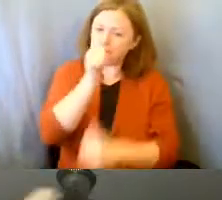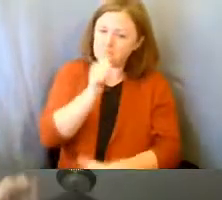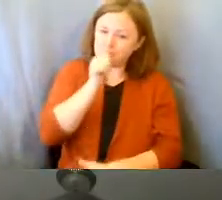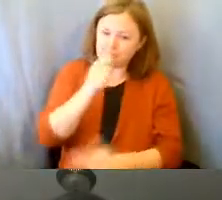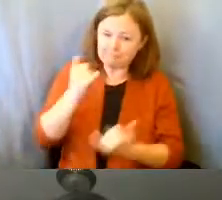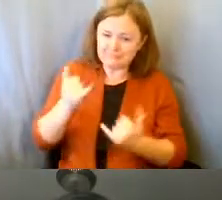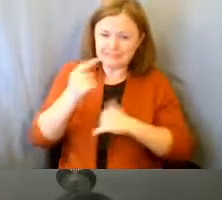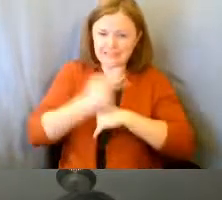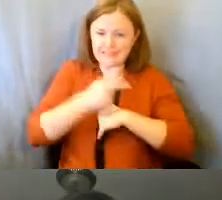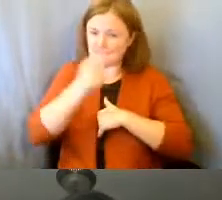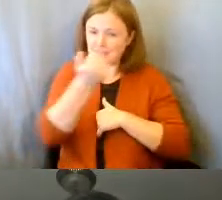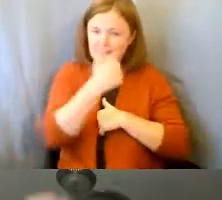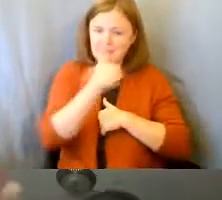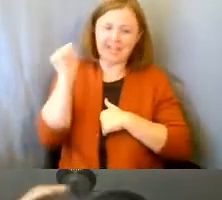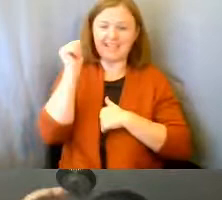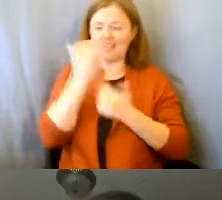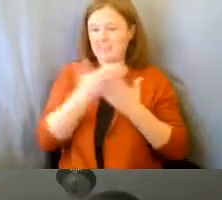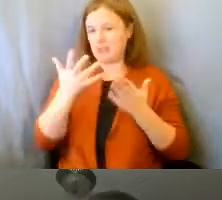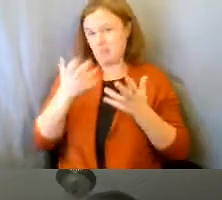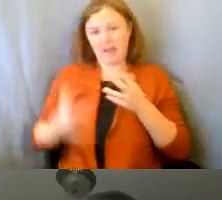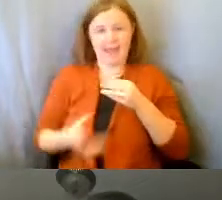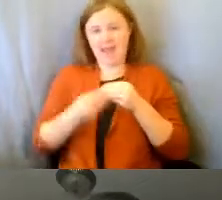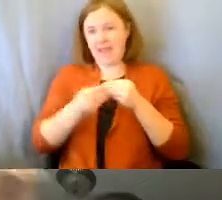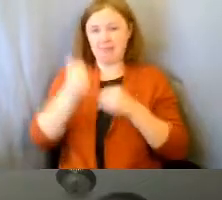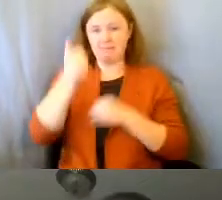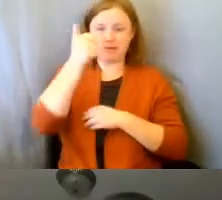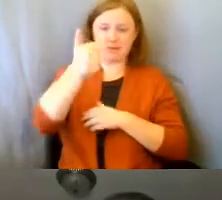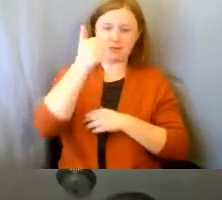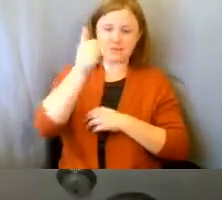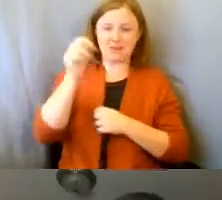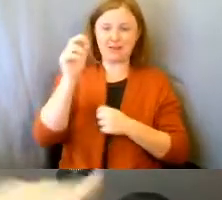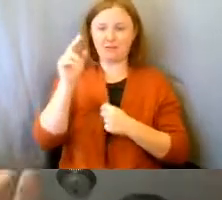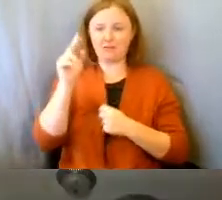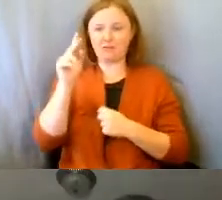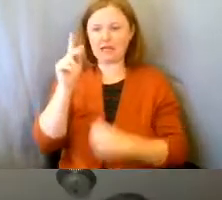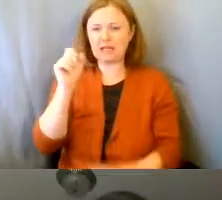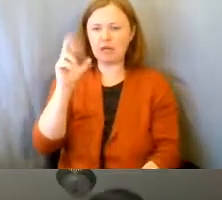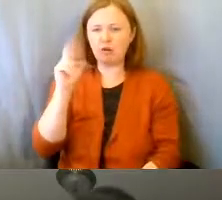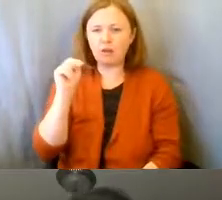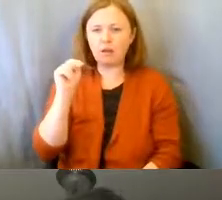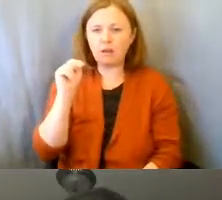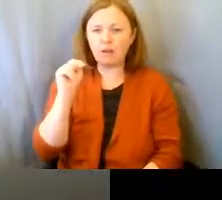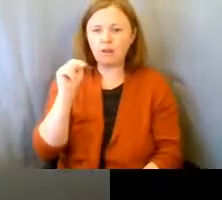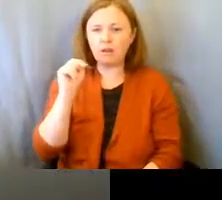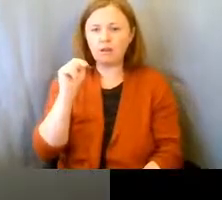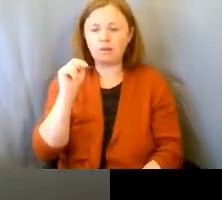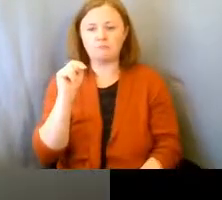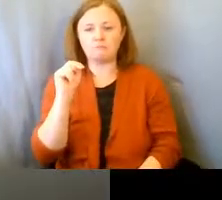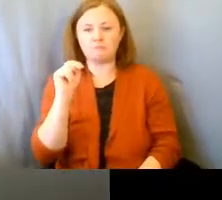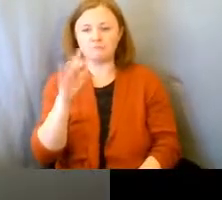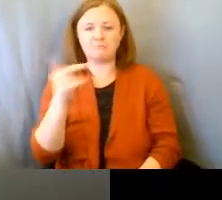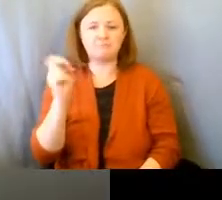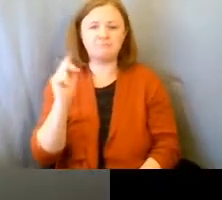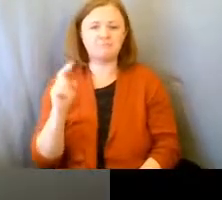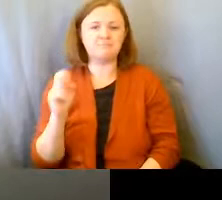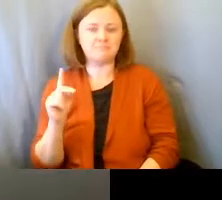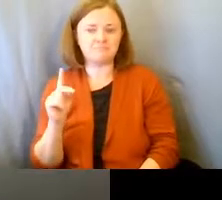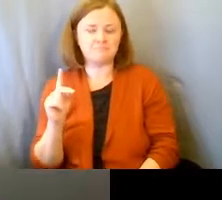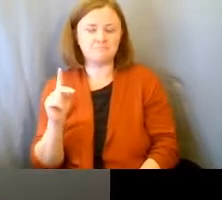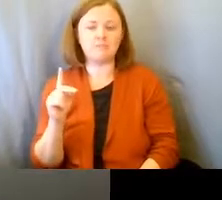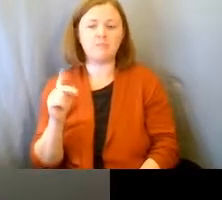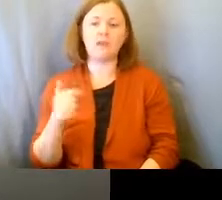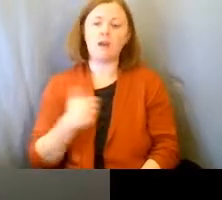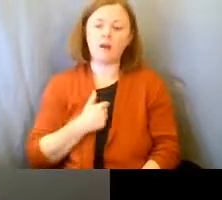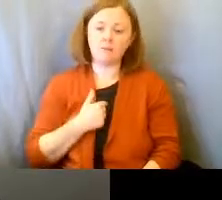days? Do you have anything to add around your self-care? Okay. Thank you. You know,